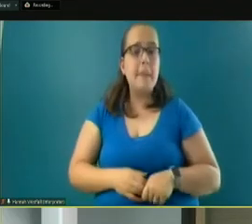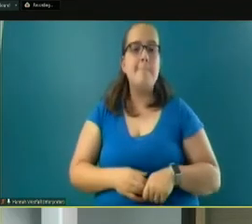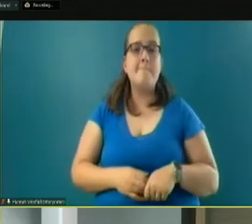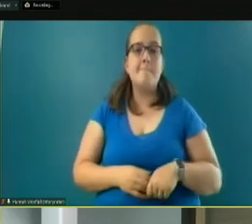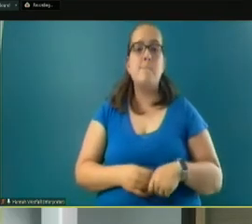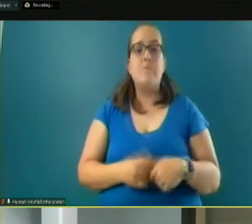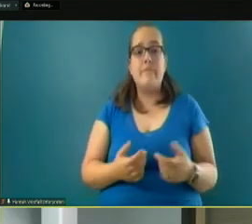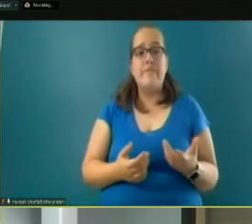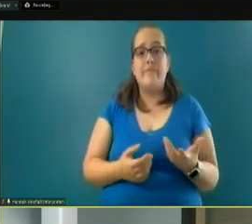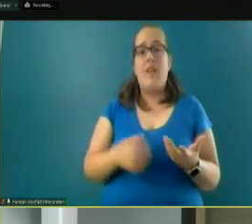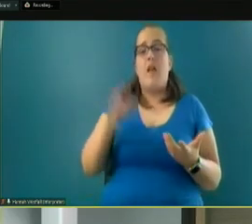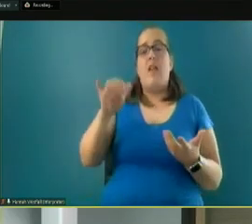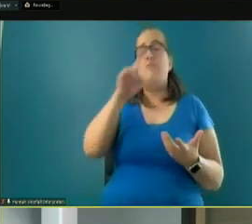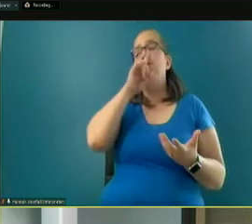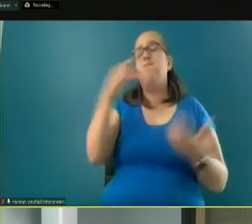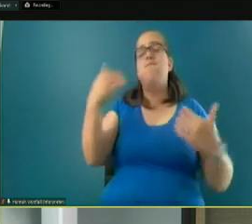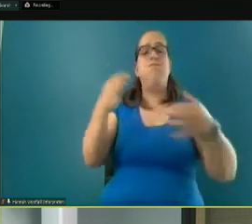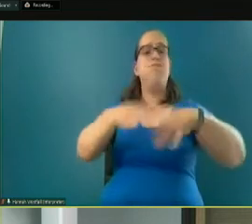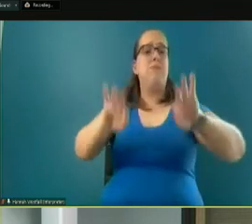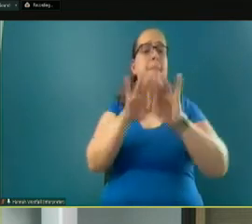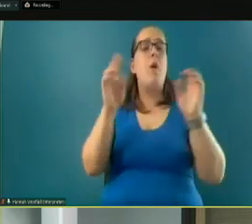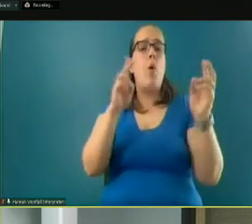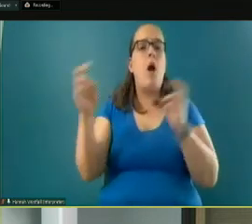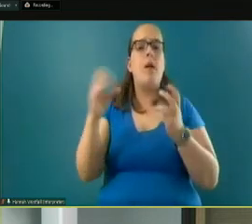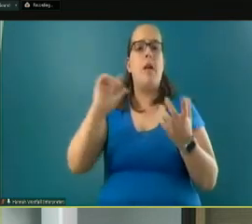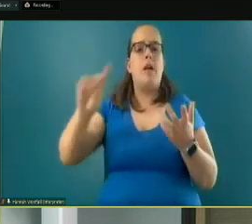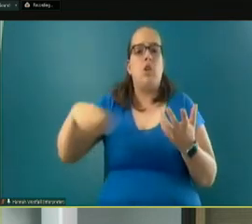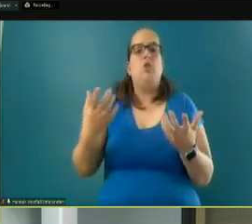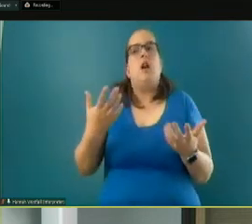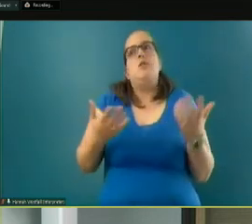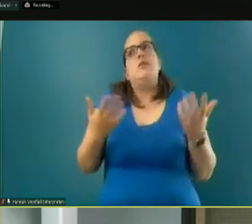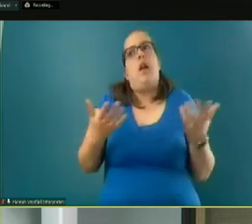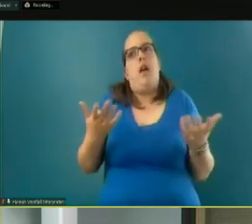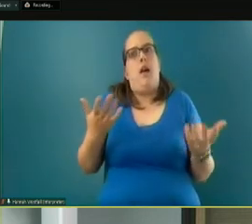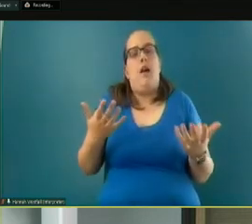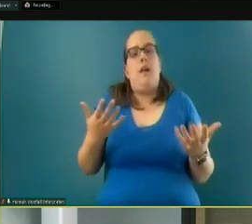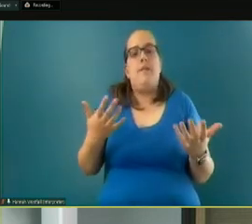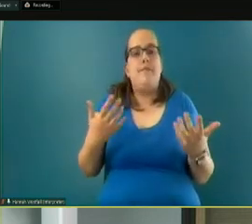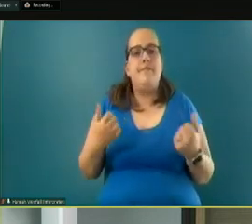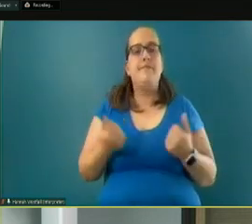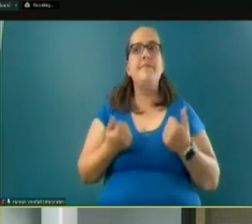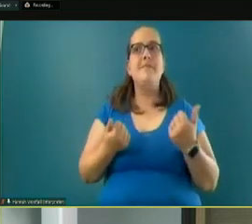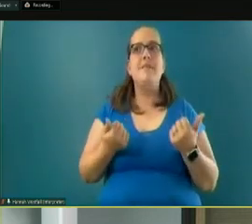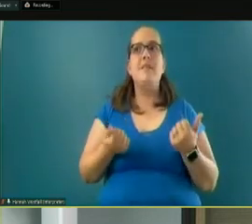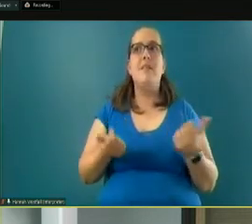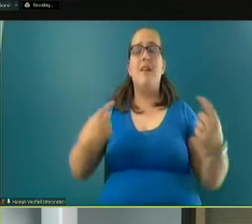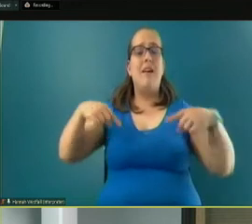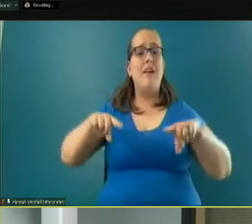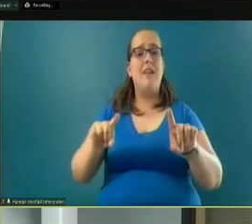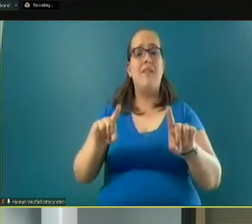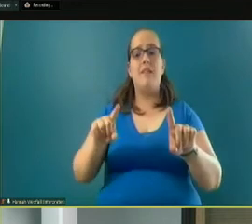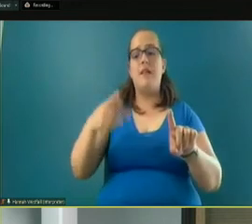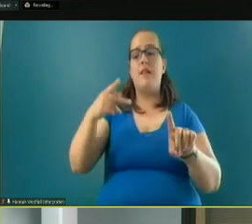is such an important issue. And it's just, as the pandemic is accelerating